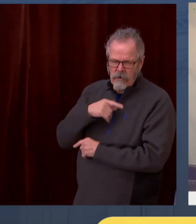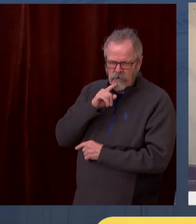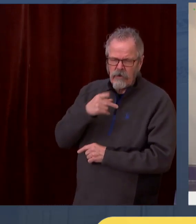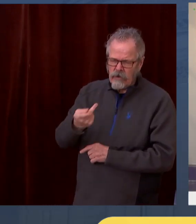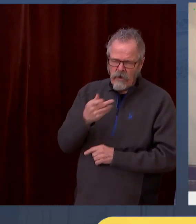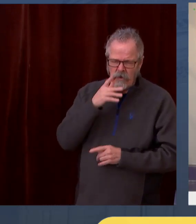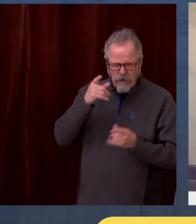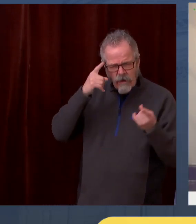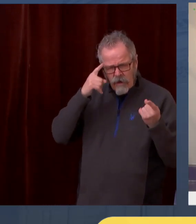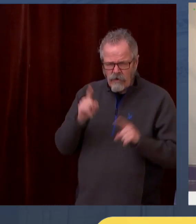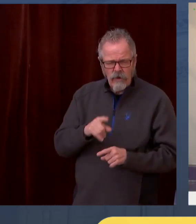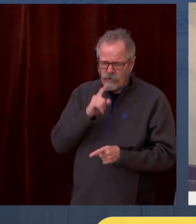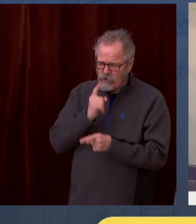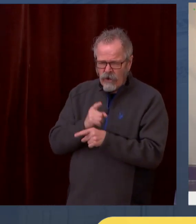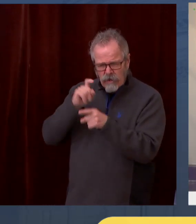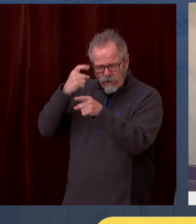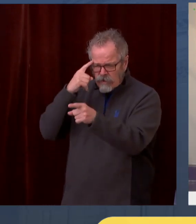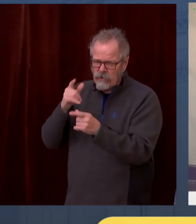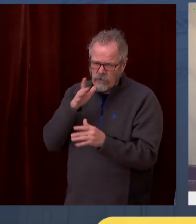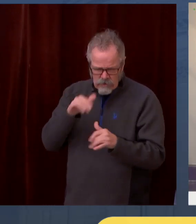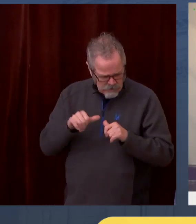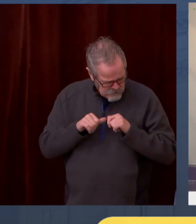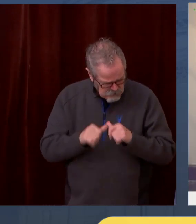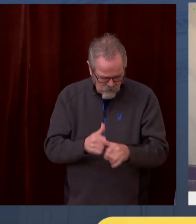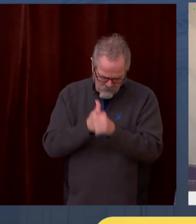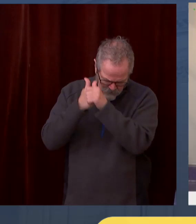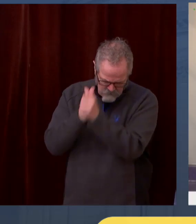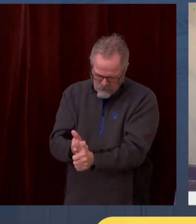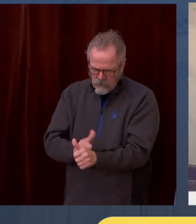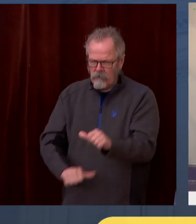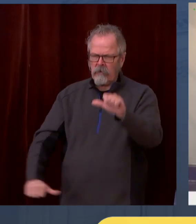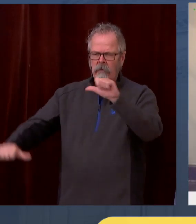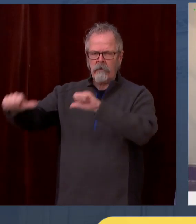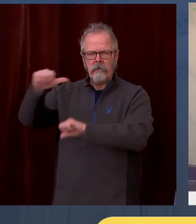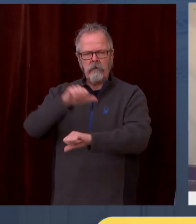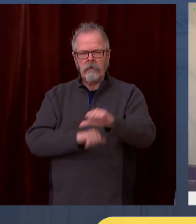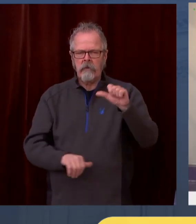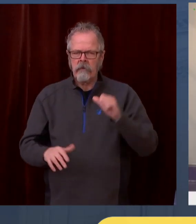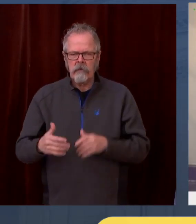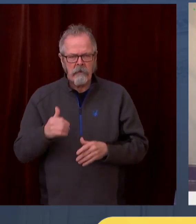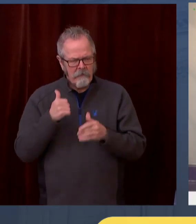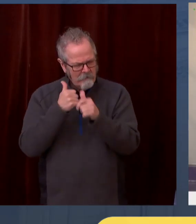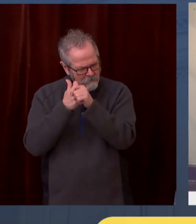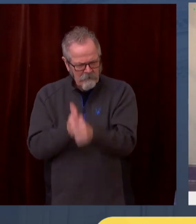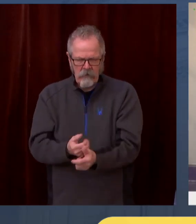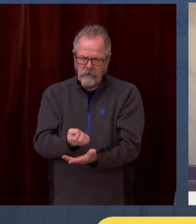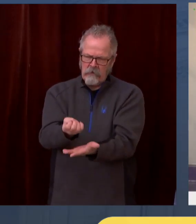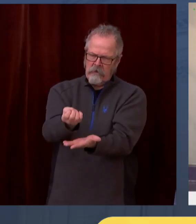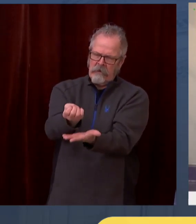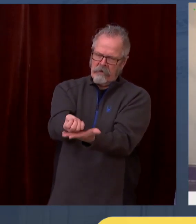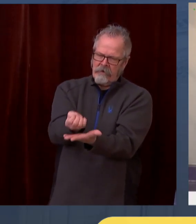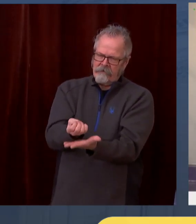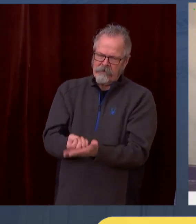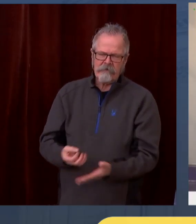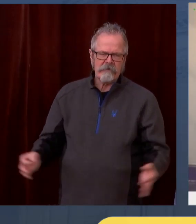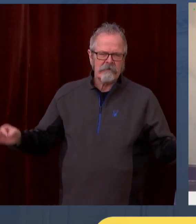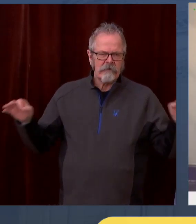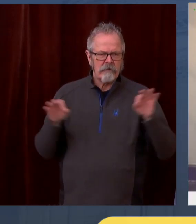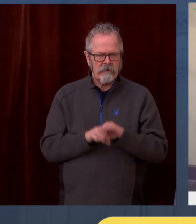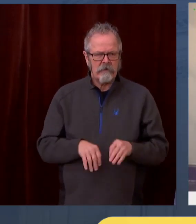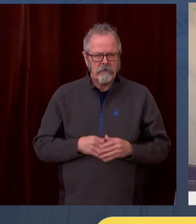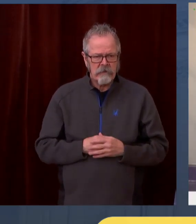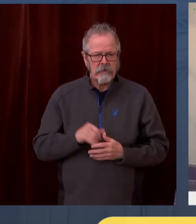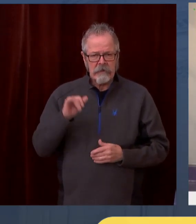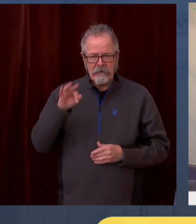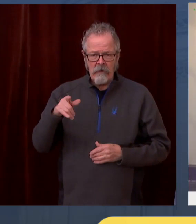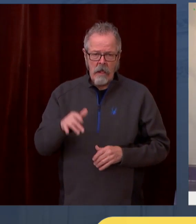erring on the side of health and safety and protection. And so that's the key message. And so we're obviously going to look at if it